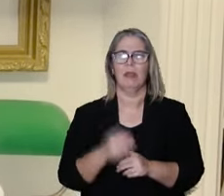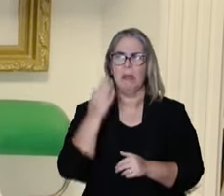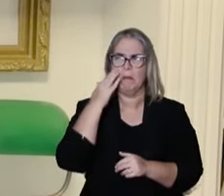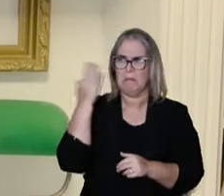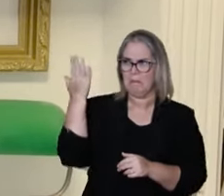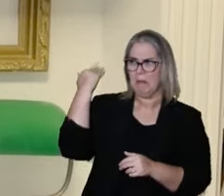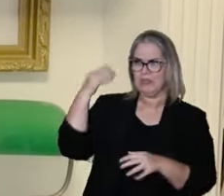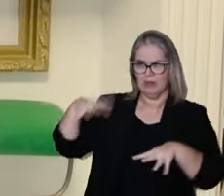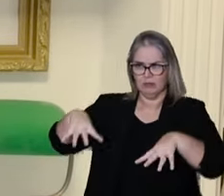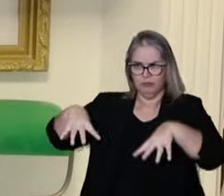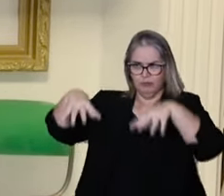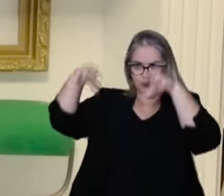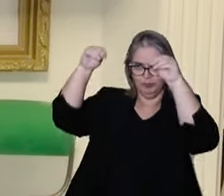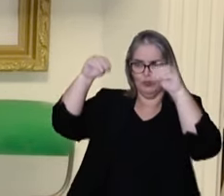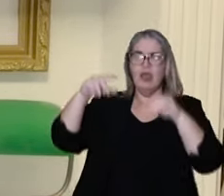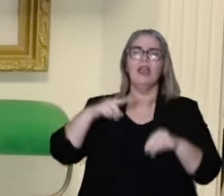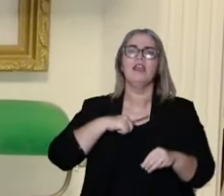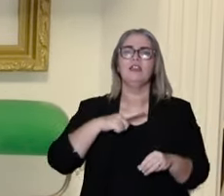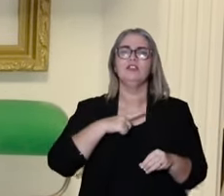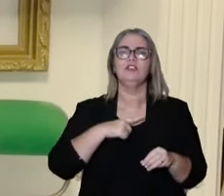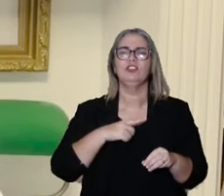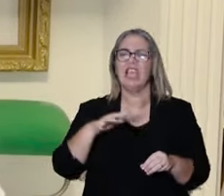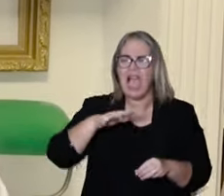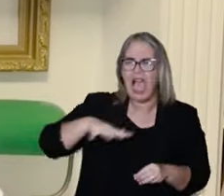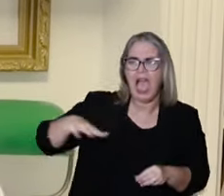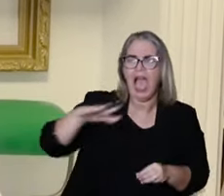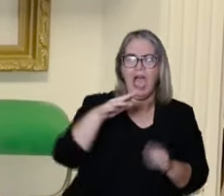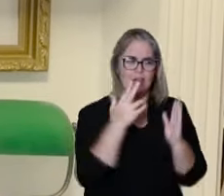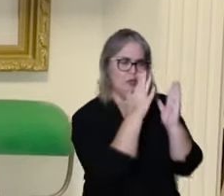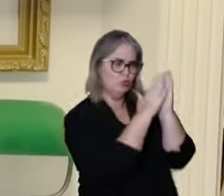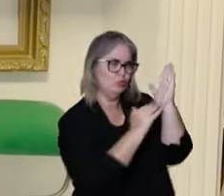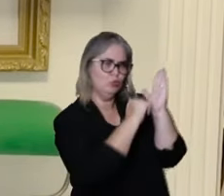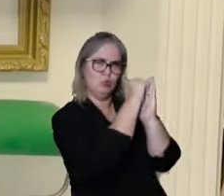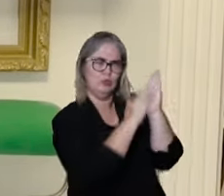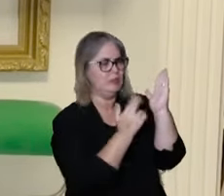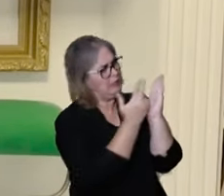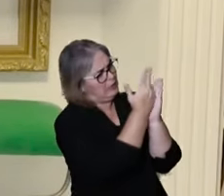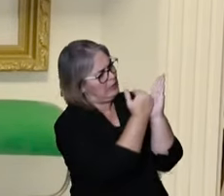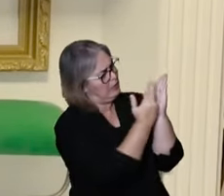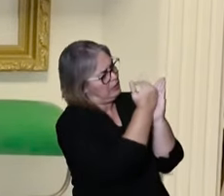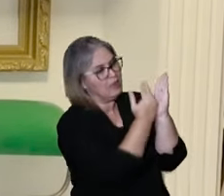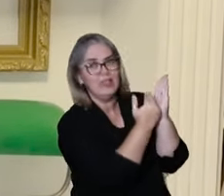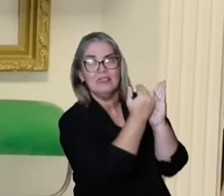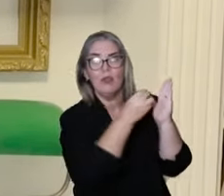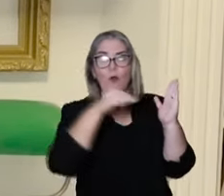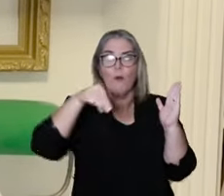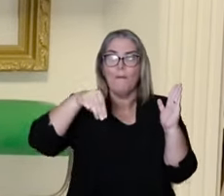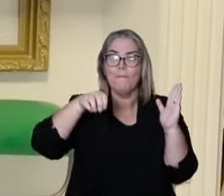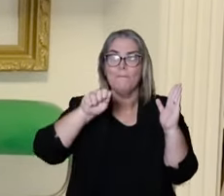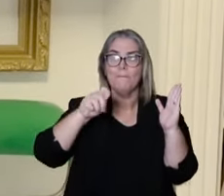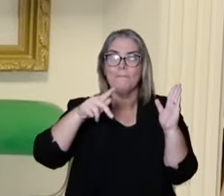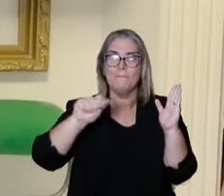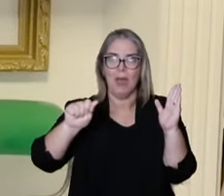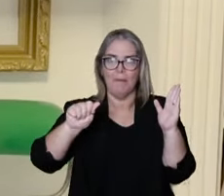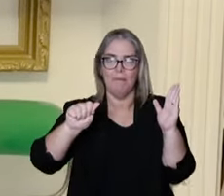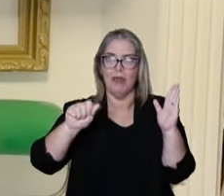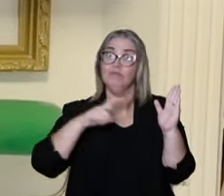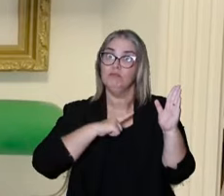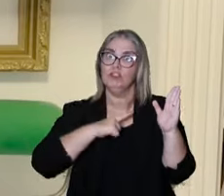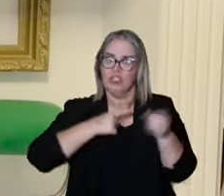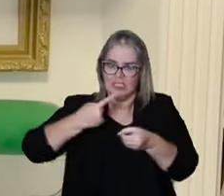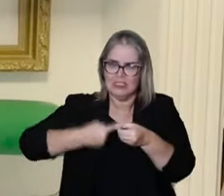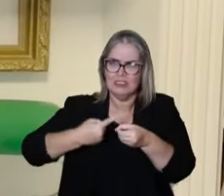In that empire, the artery of cartography reached a perfection that the map of one province would